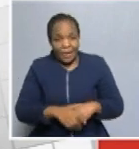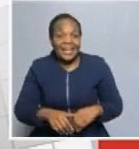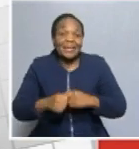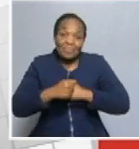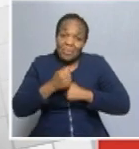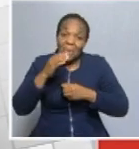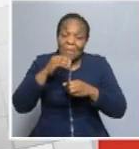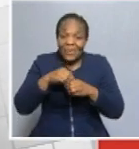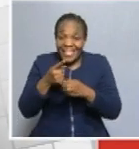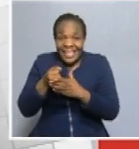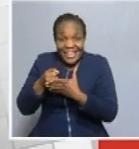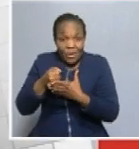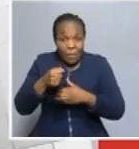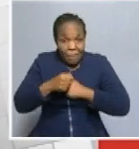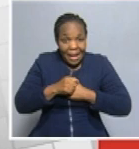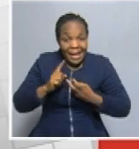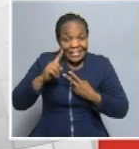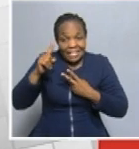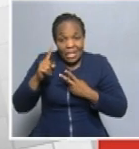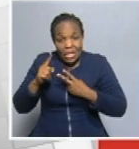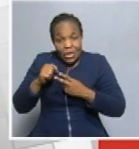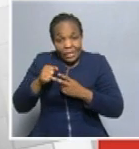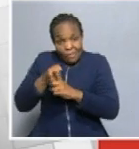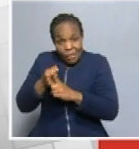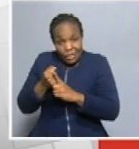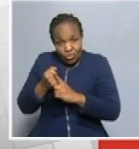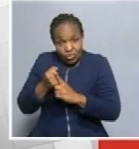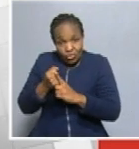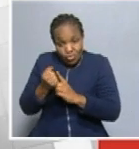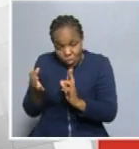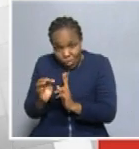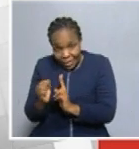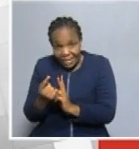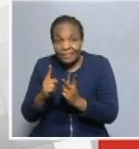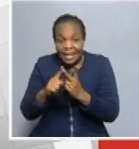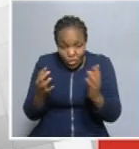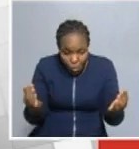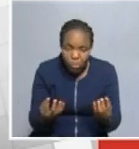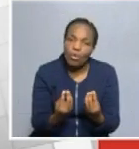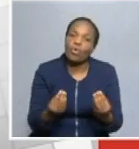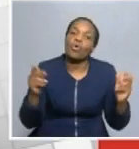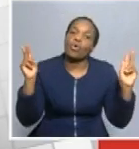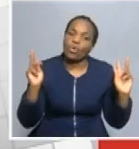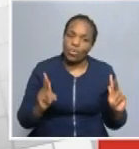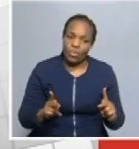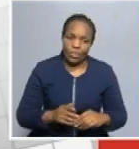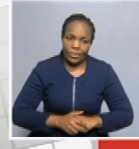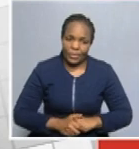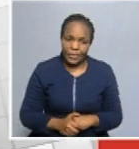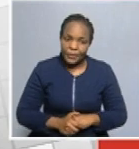in trying to maintain their own well-being, but also the children that are in their care. Right. Now, doctor,